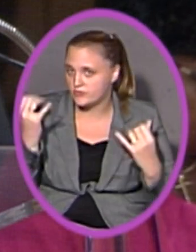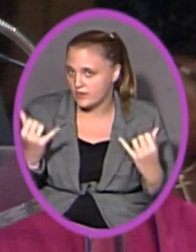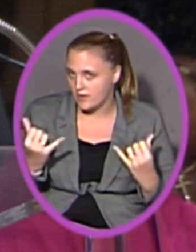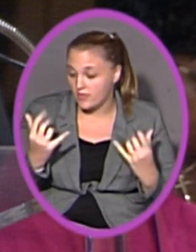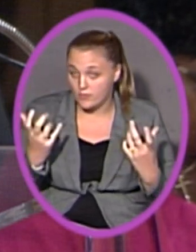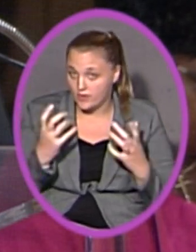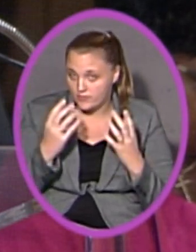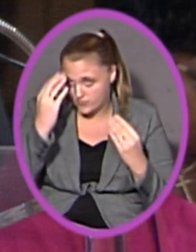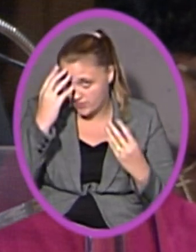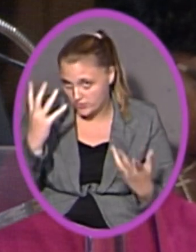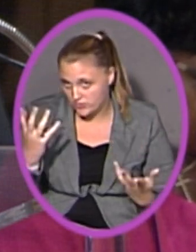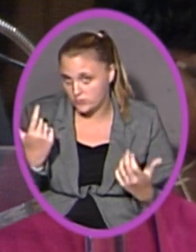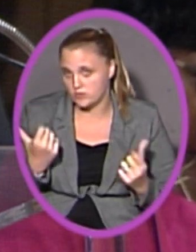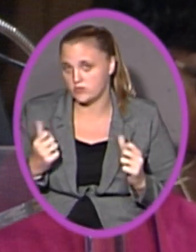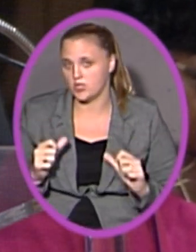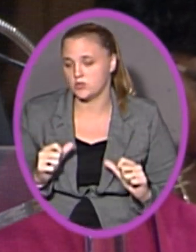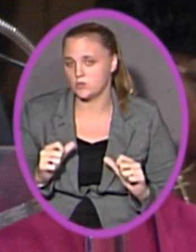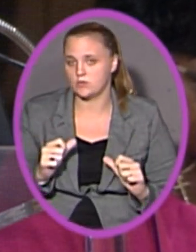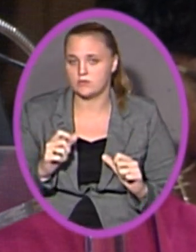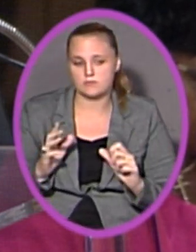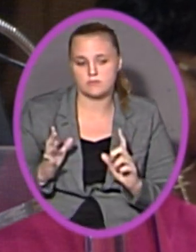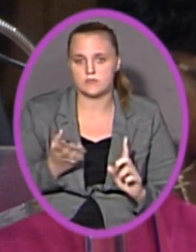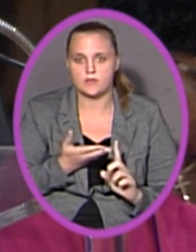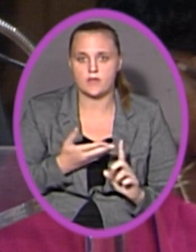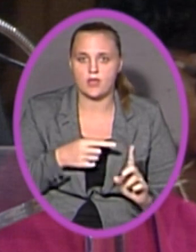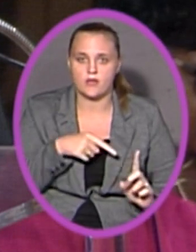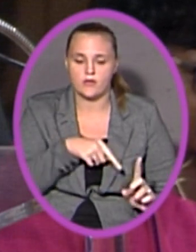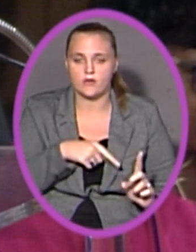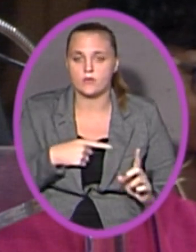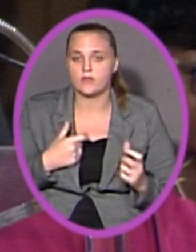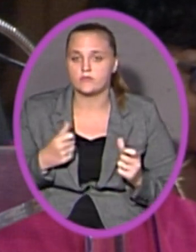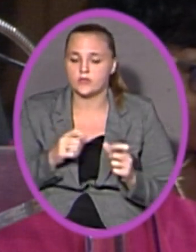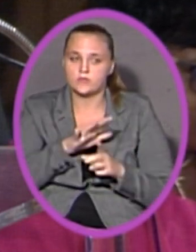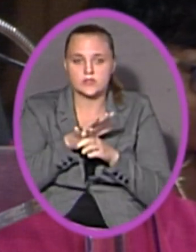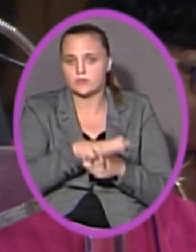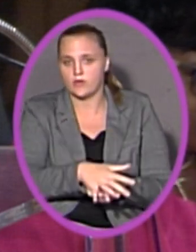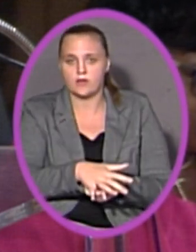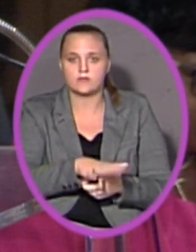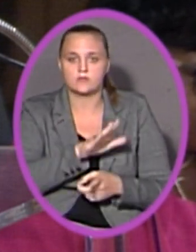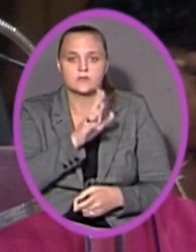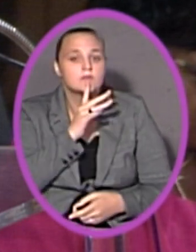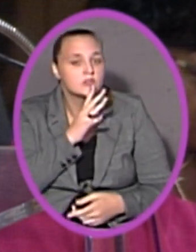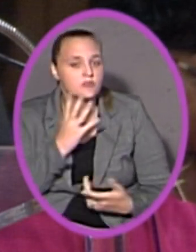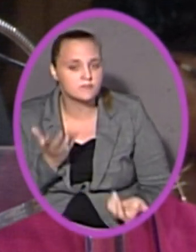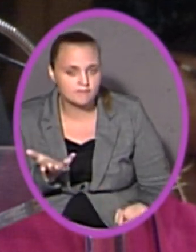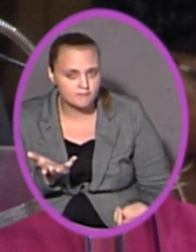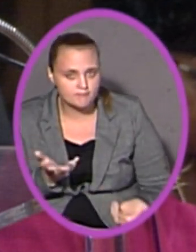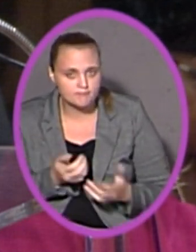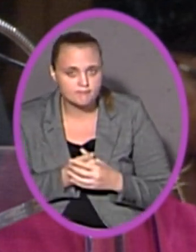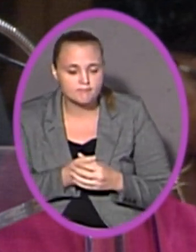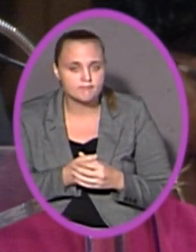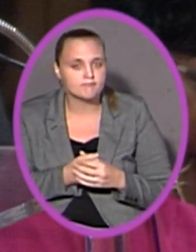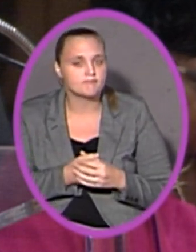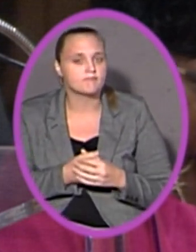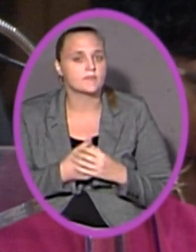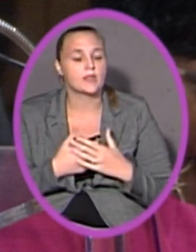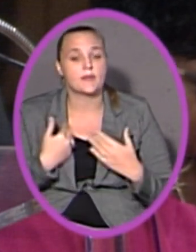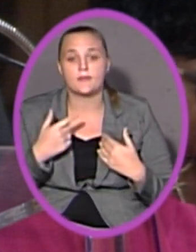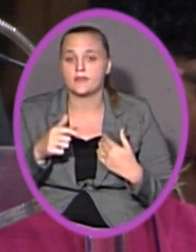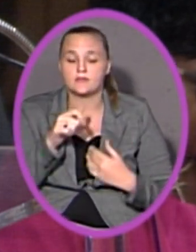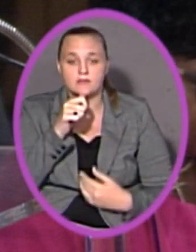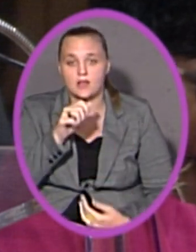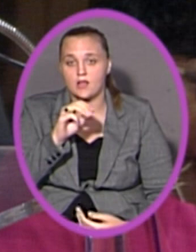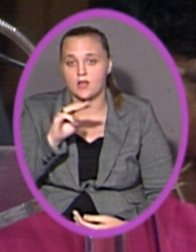information? Were they trying to intimidate her? Or were they trying to suppress her speech? This, it's a good thing this is not a communist